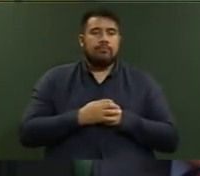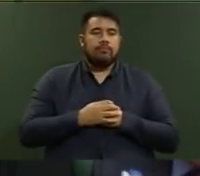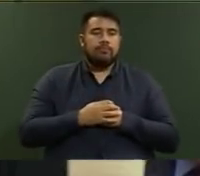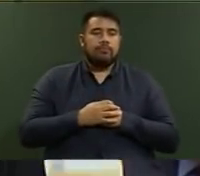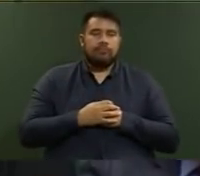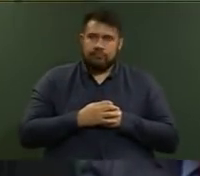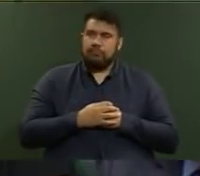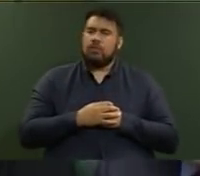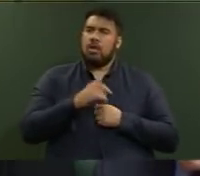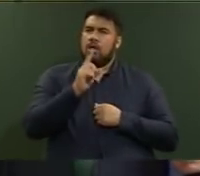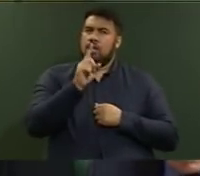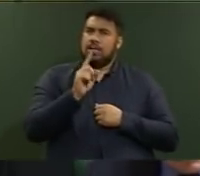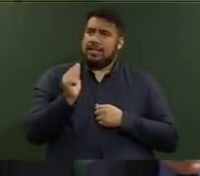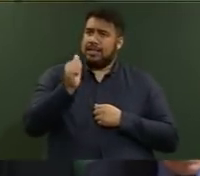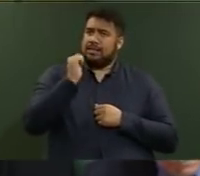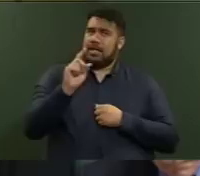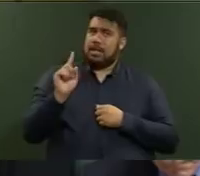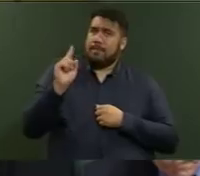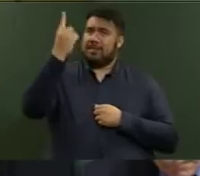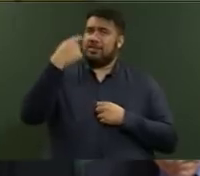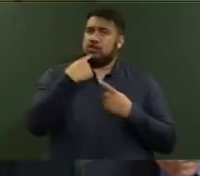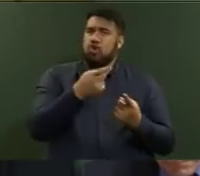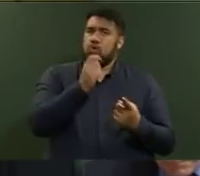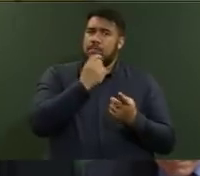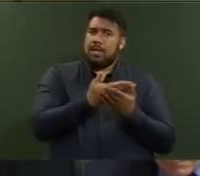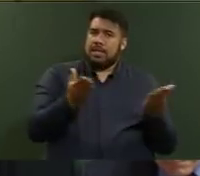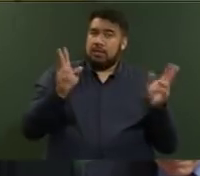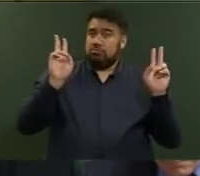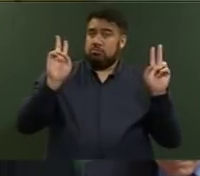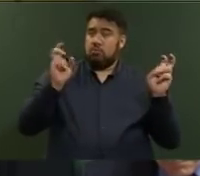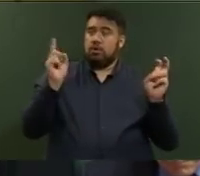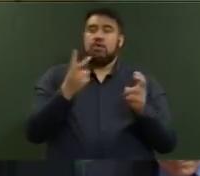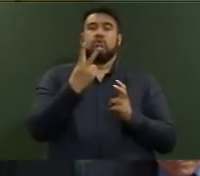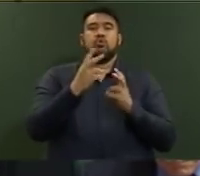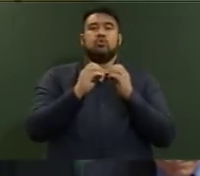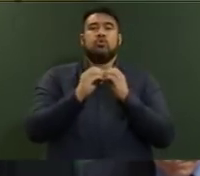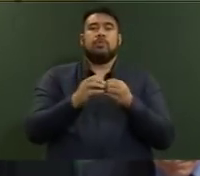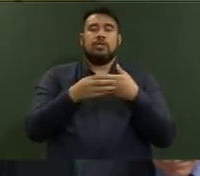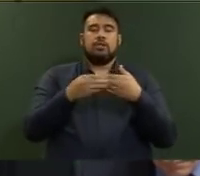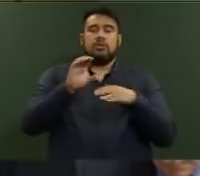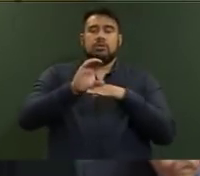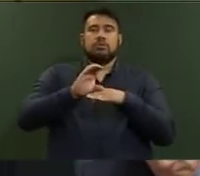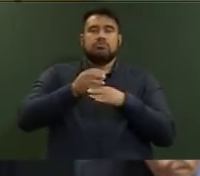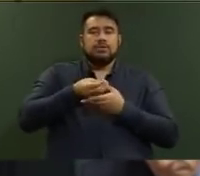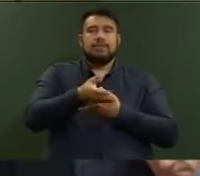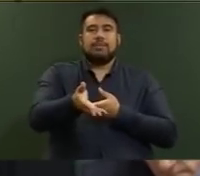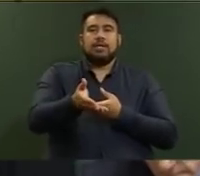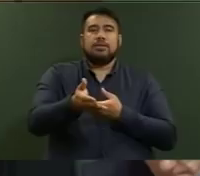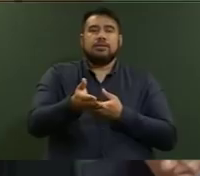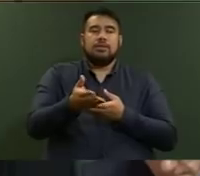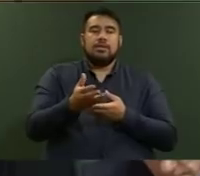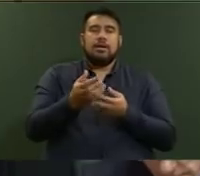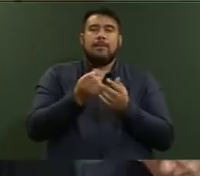when he told the media yesterday, quote, the $2 billion will be spent many, many